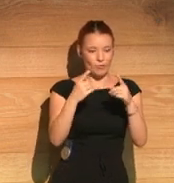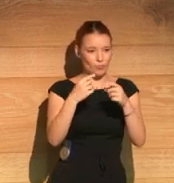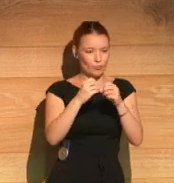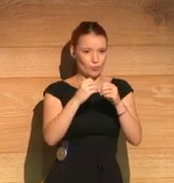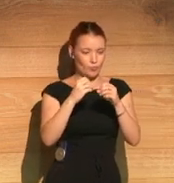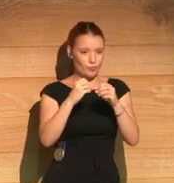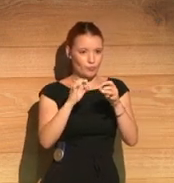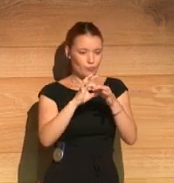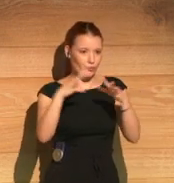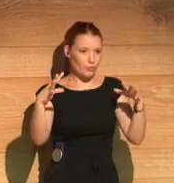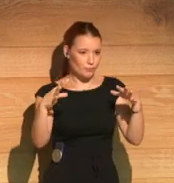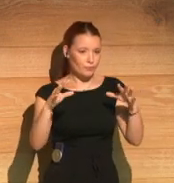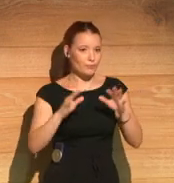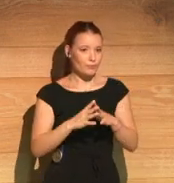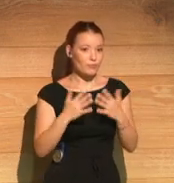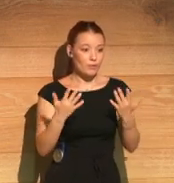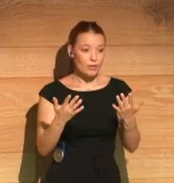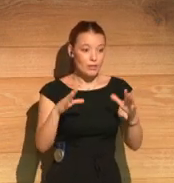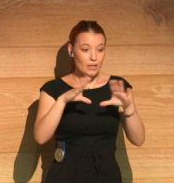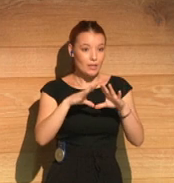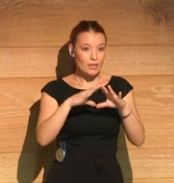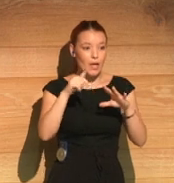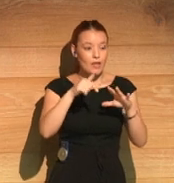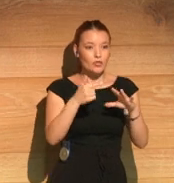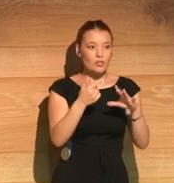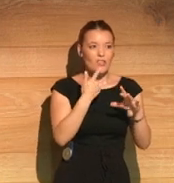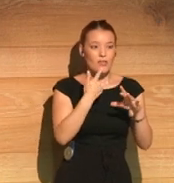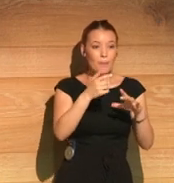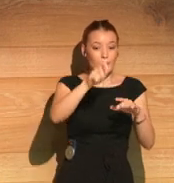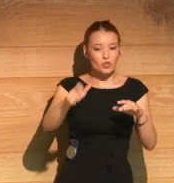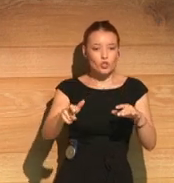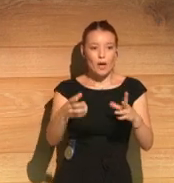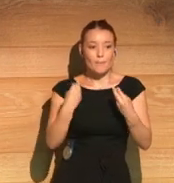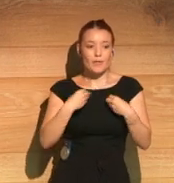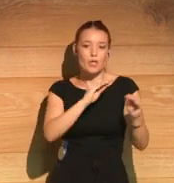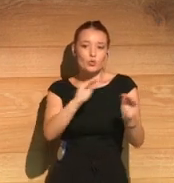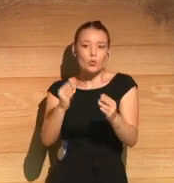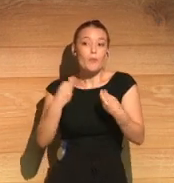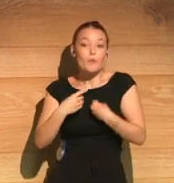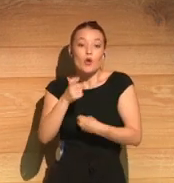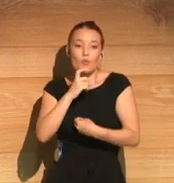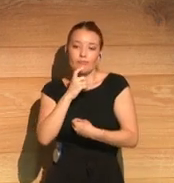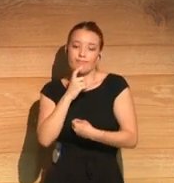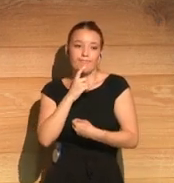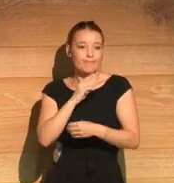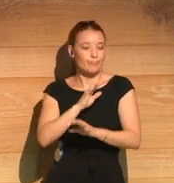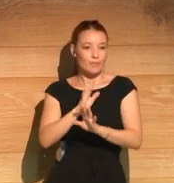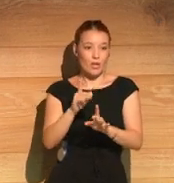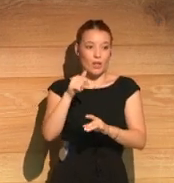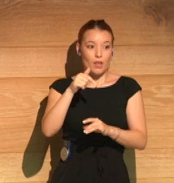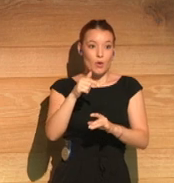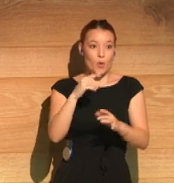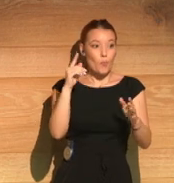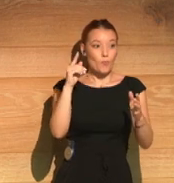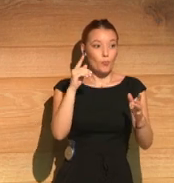in how to live their lives. And people said, no, actually, I mean, there's there's so much hypocrisy here. There's so much you've